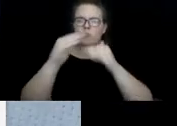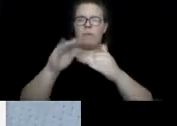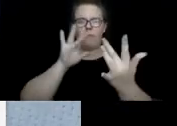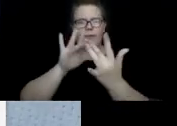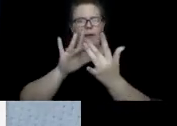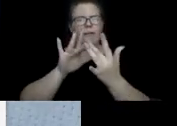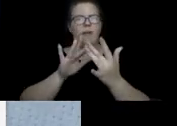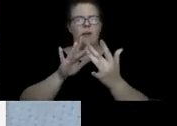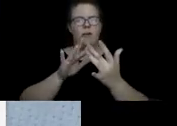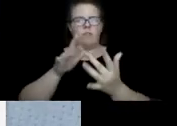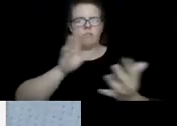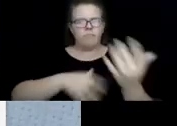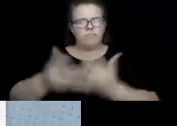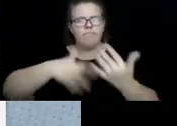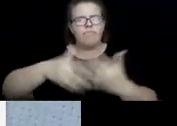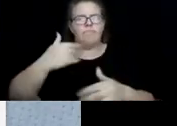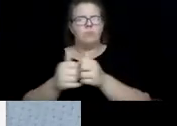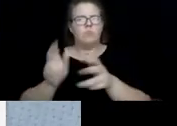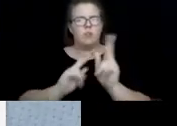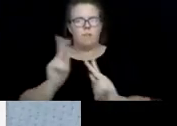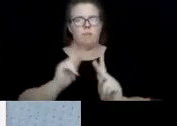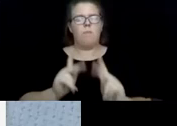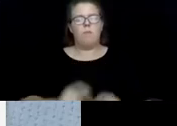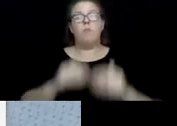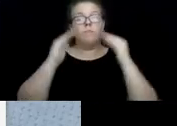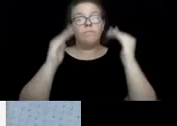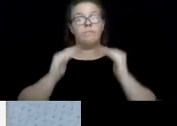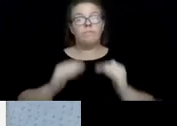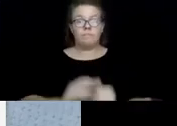on Wheels volunteers. The next slide, please.